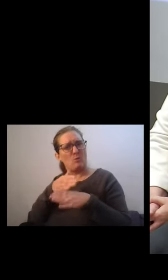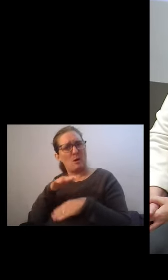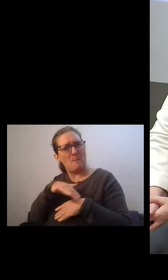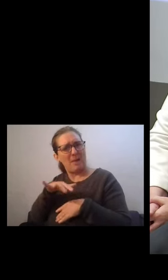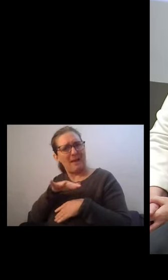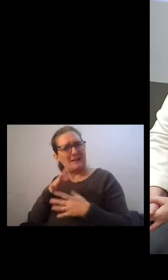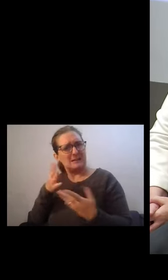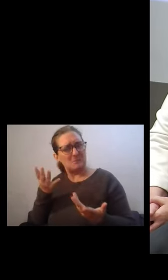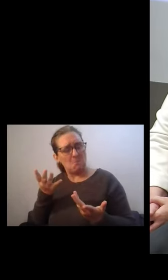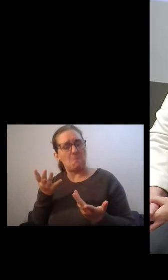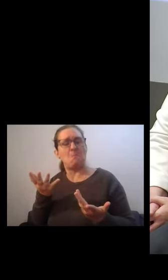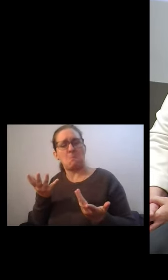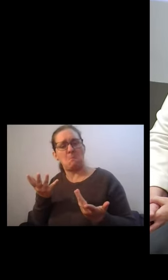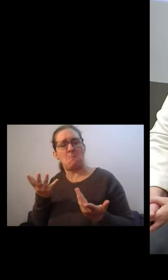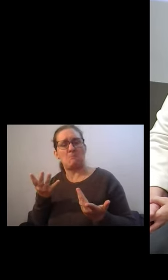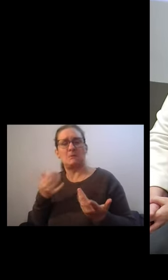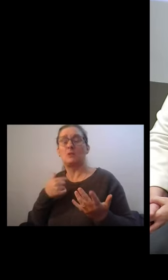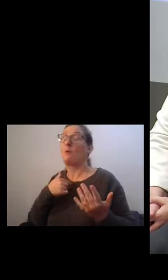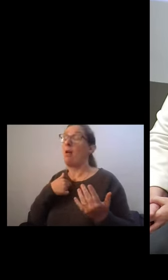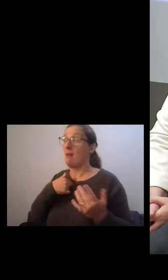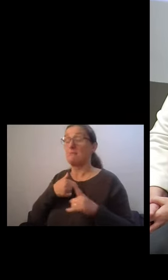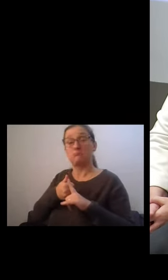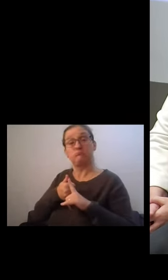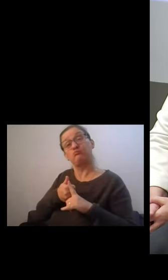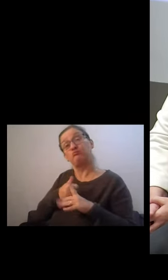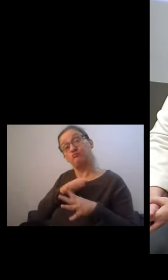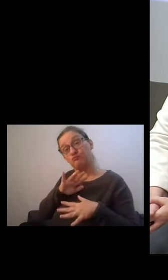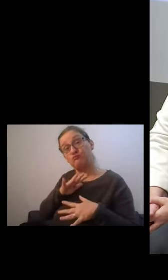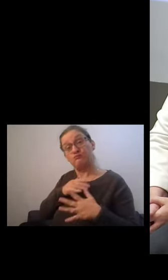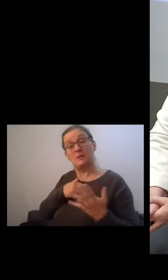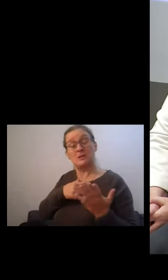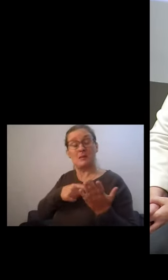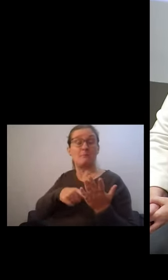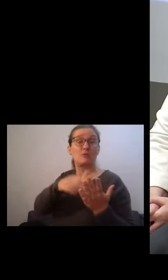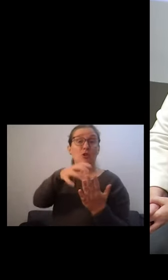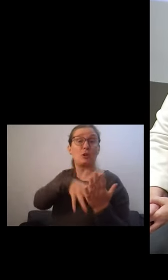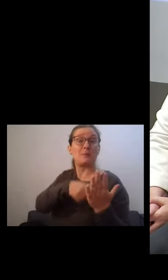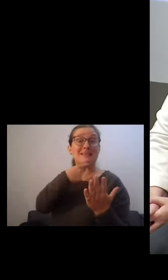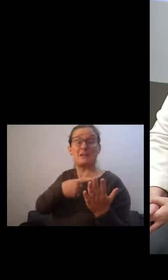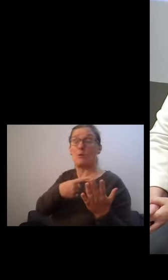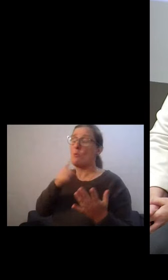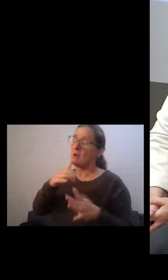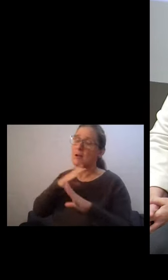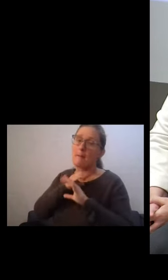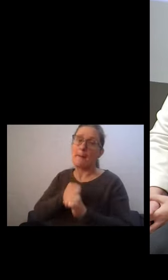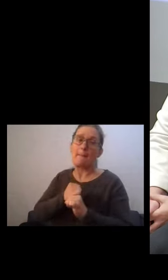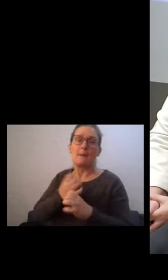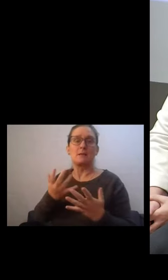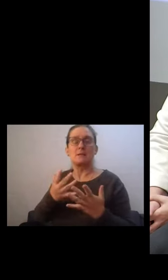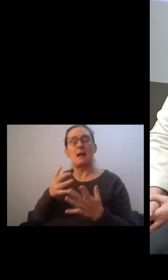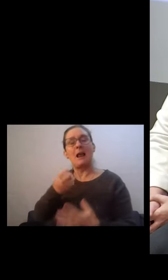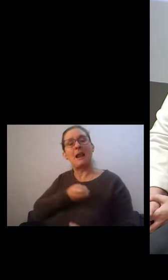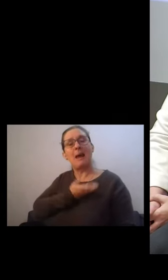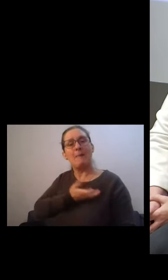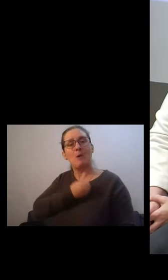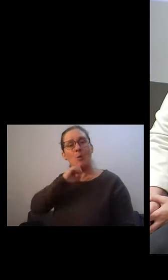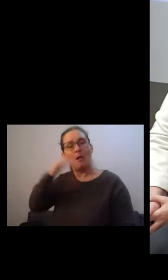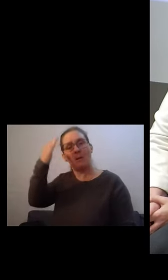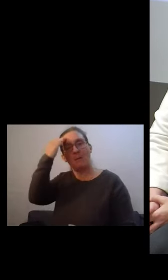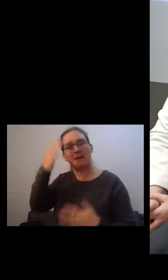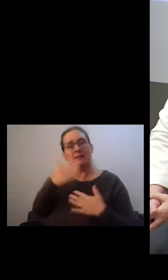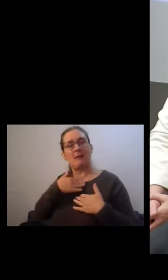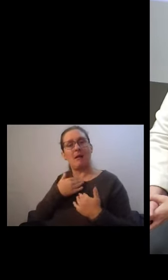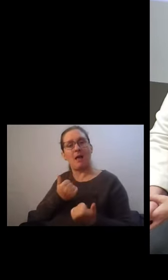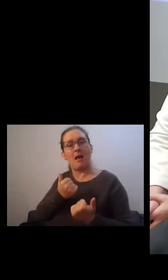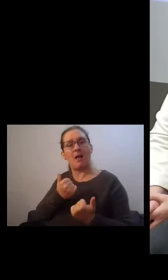document, we say one of the commitments that we made is that Labour will put mental health on a par with